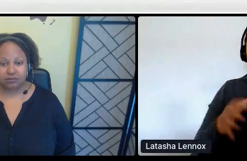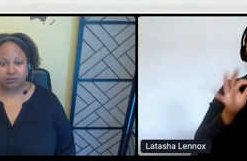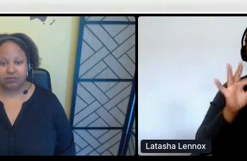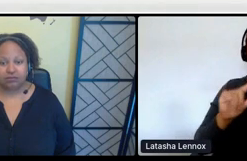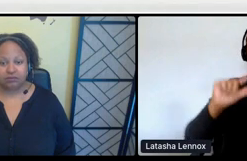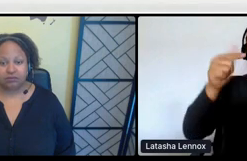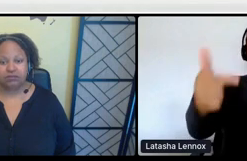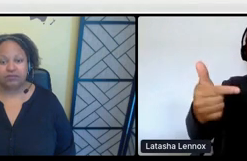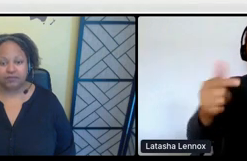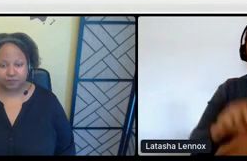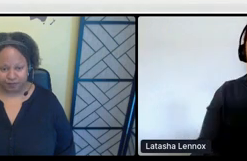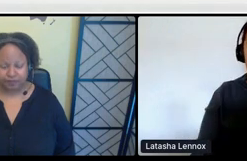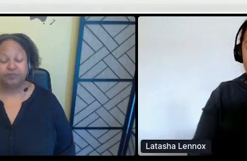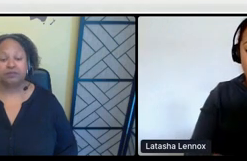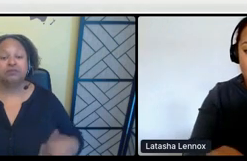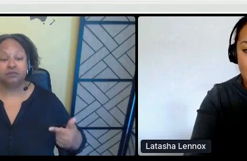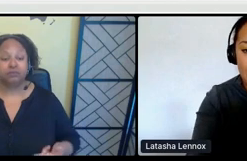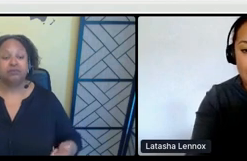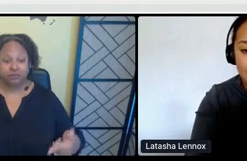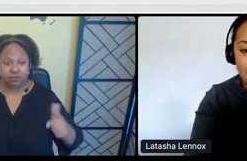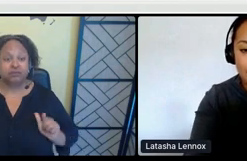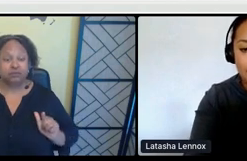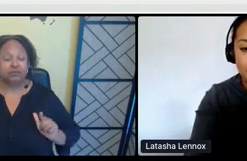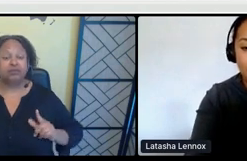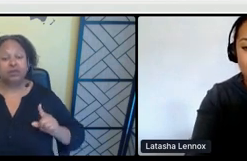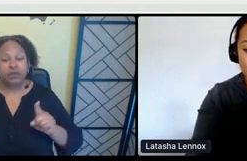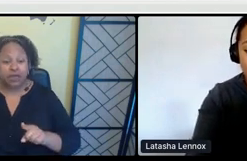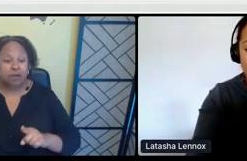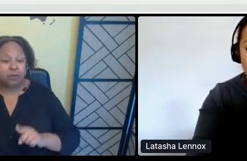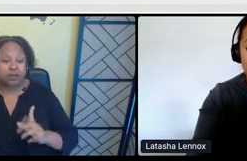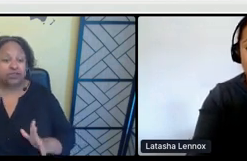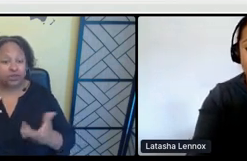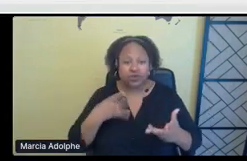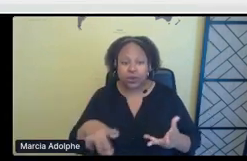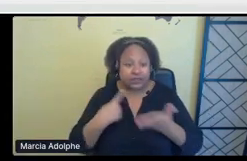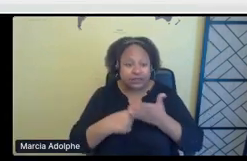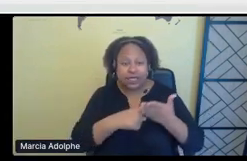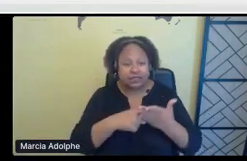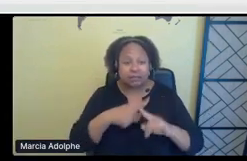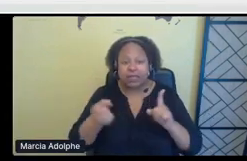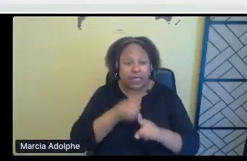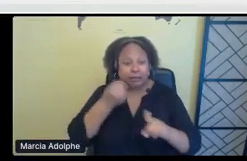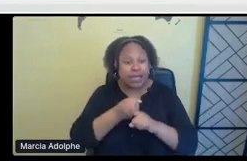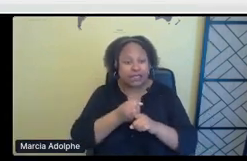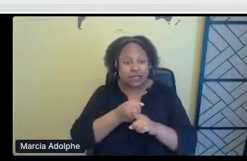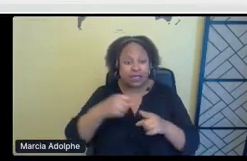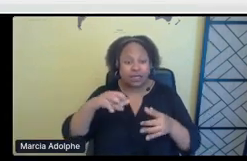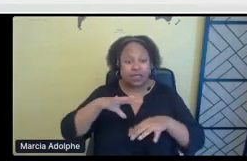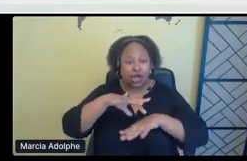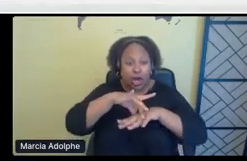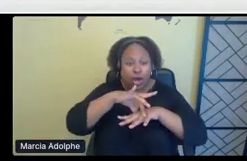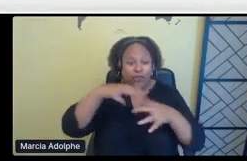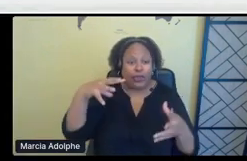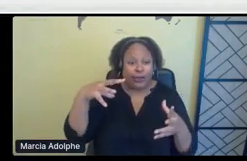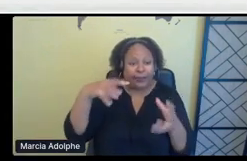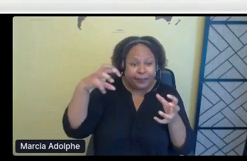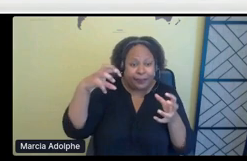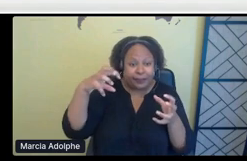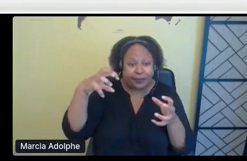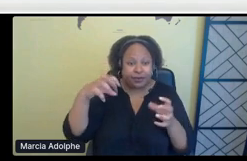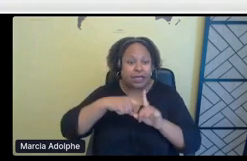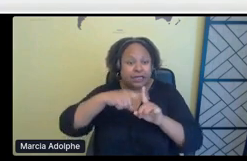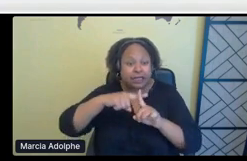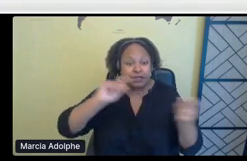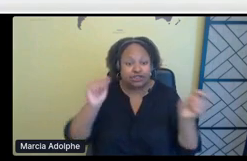impact is, is, you know, um, creating catastrophic climate change, but it's also creating, um,